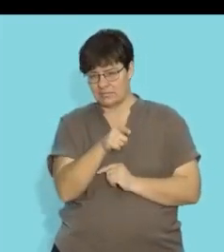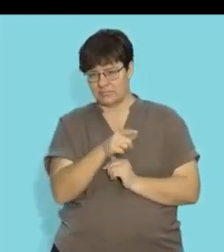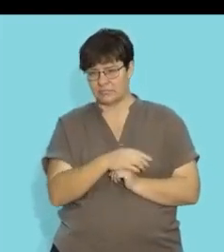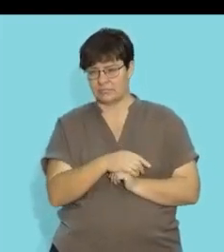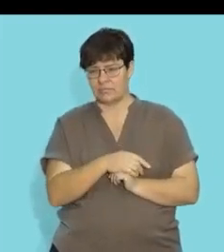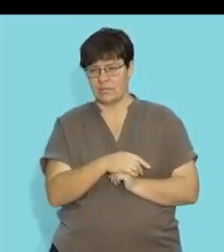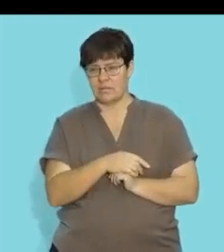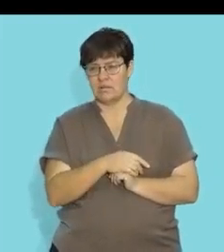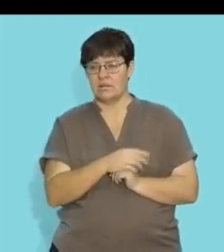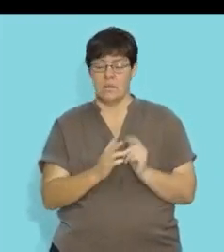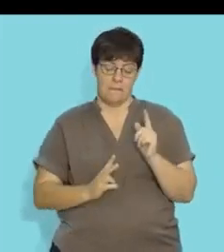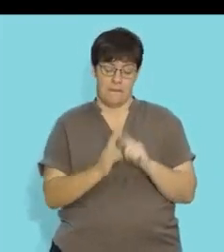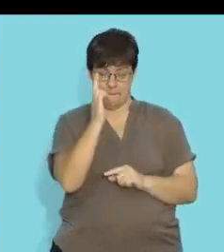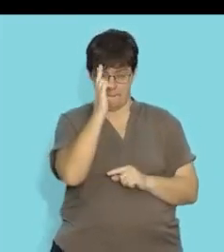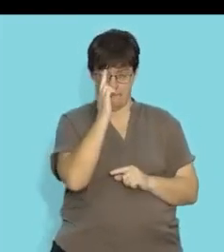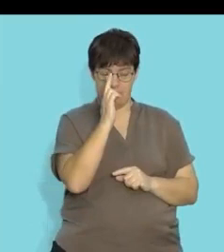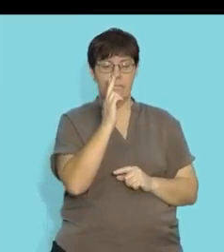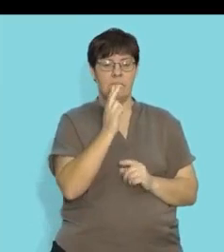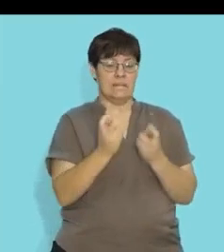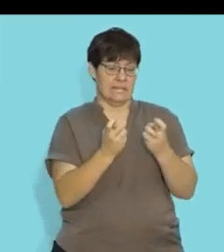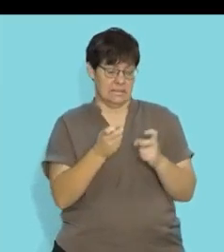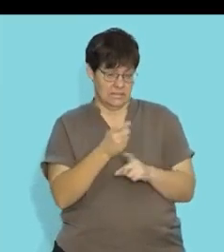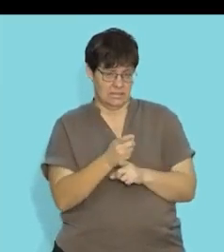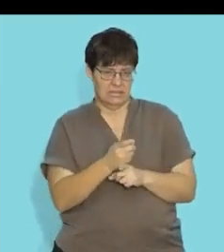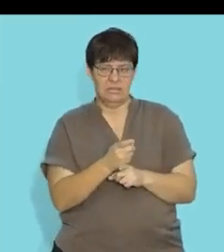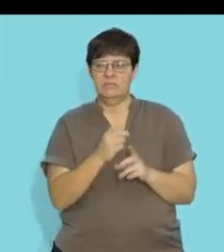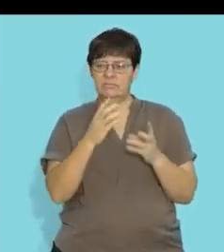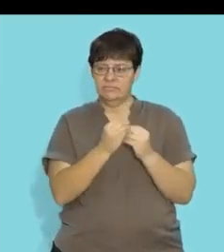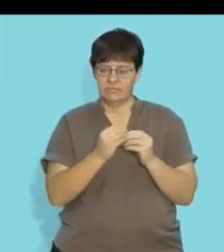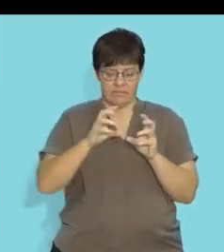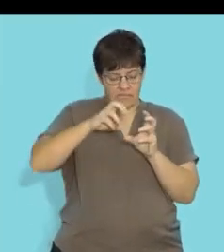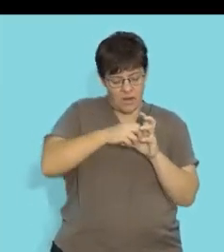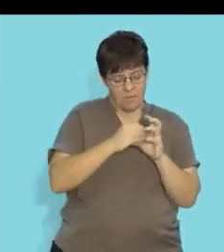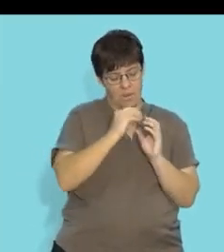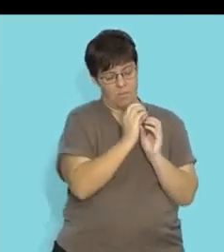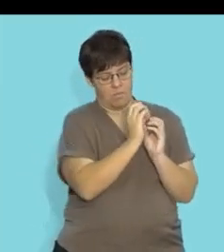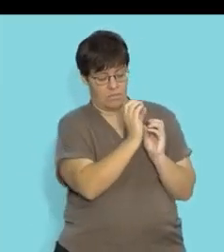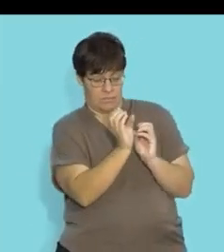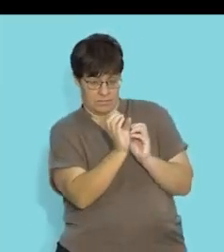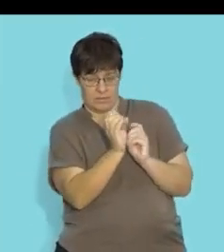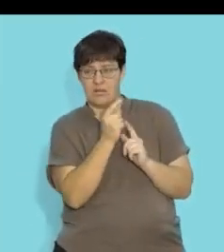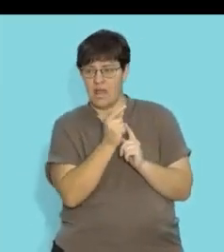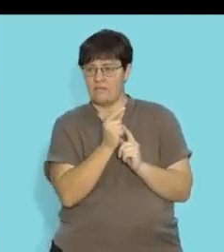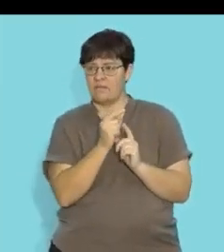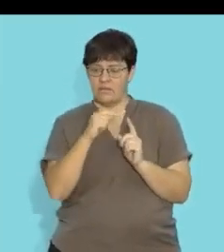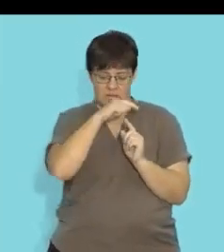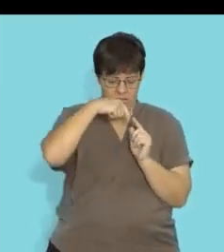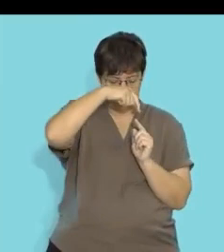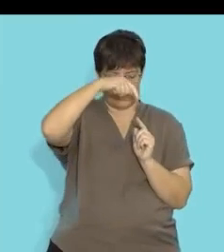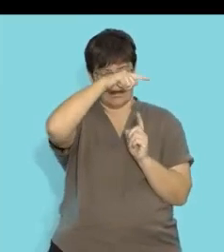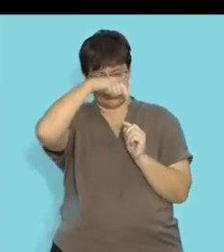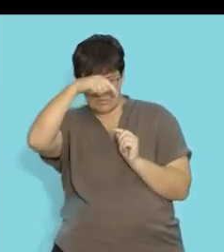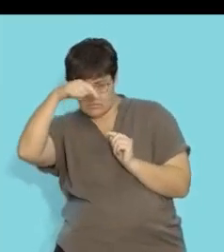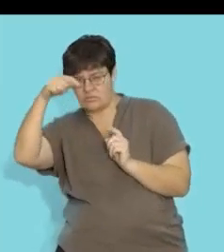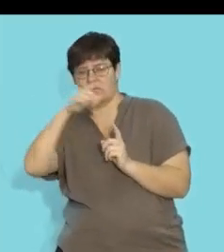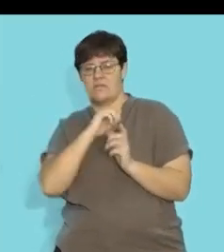if we take a section through the testes we've got these lobes and in these lobes we've got several coil tubes and